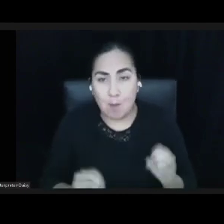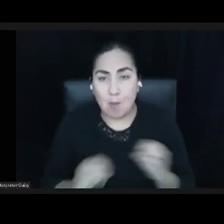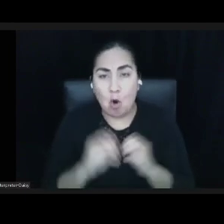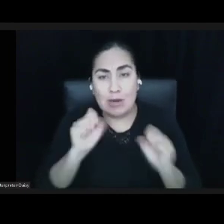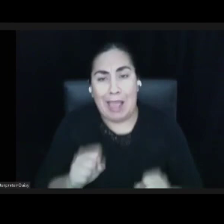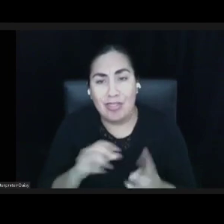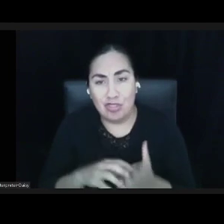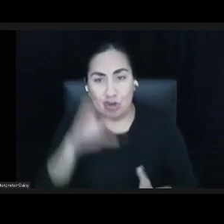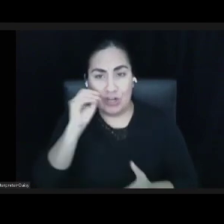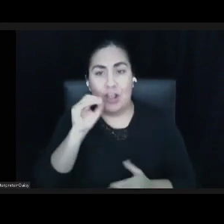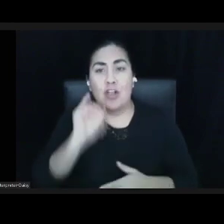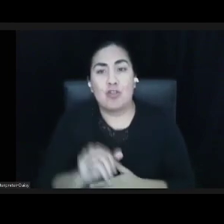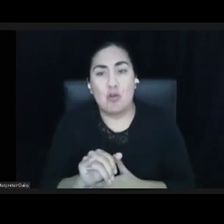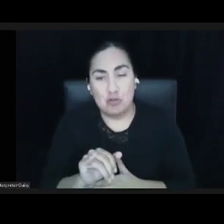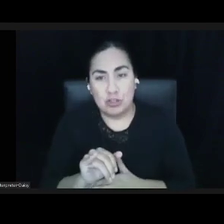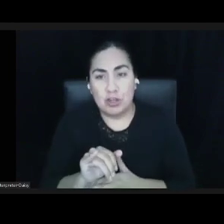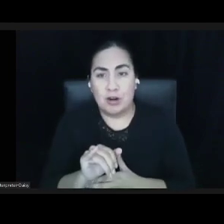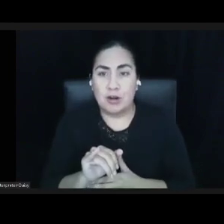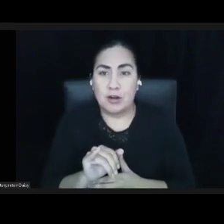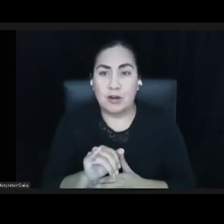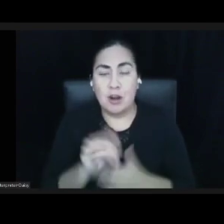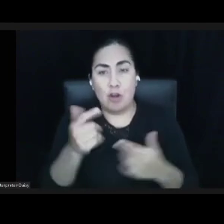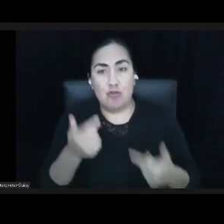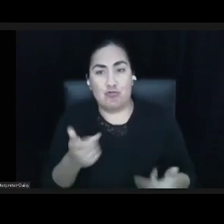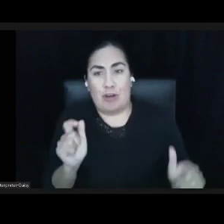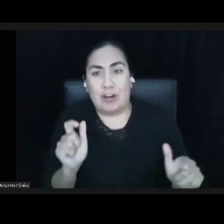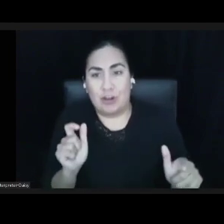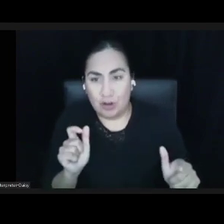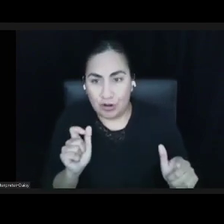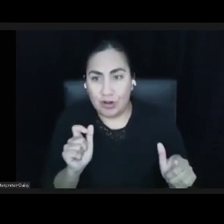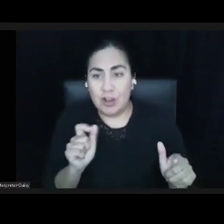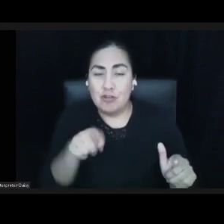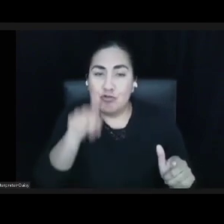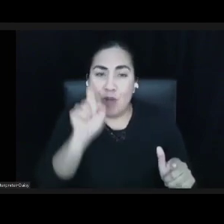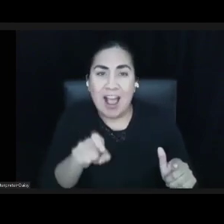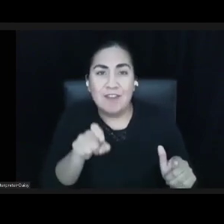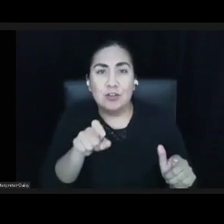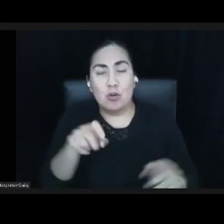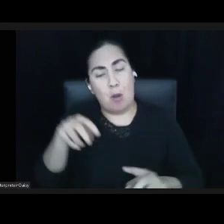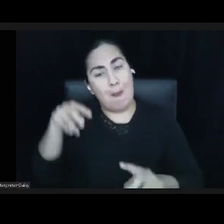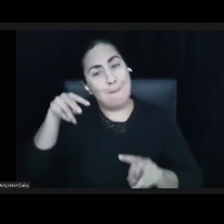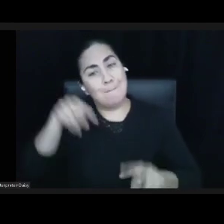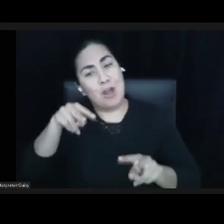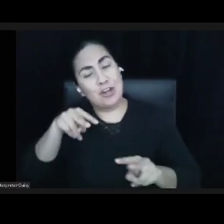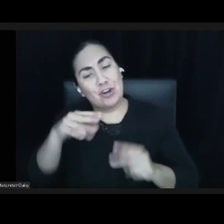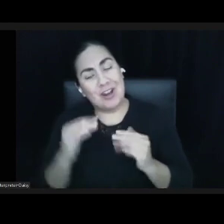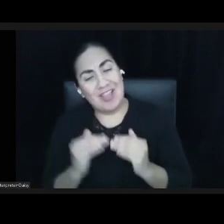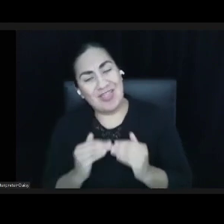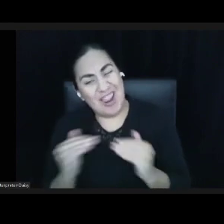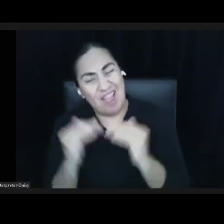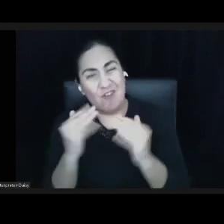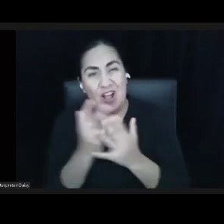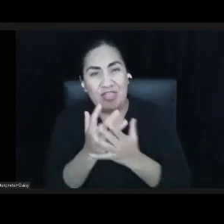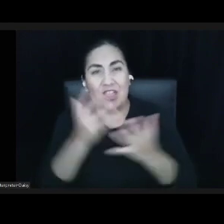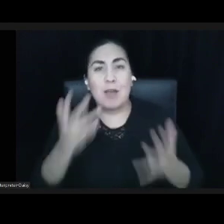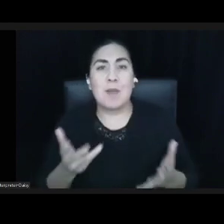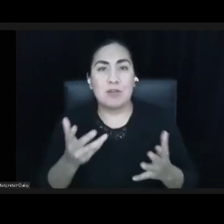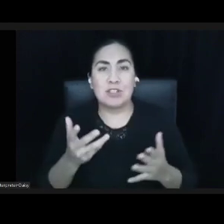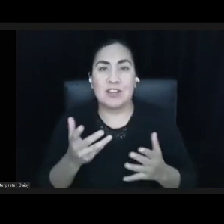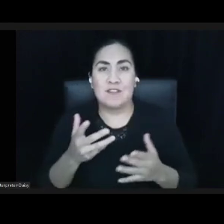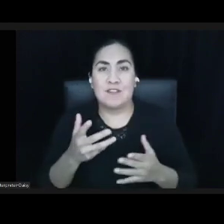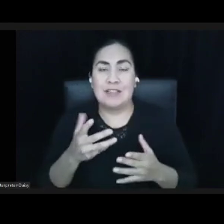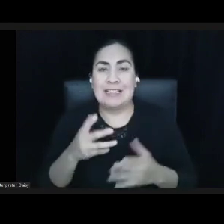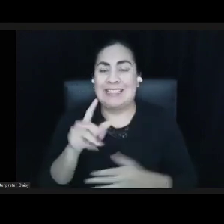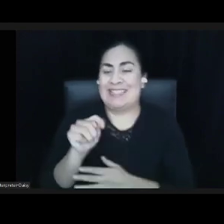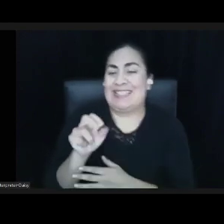greater amounts of radicalism that I think that you have to monitor the level of the amount of tension that that would